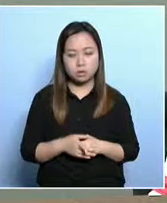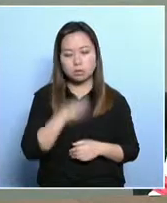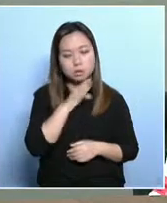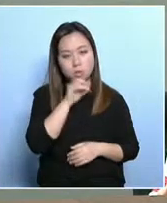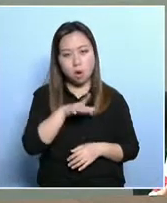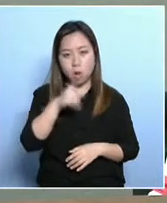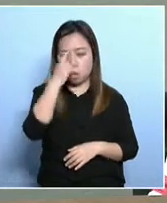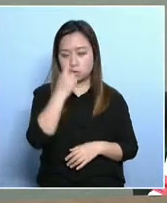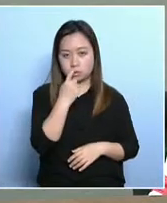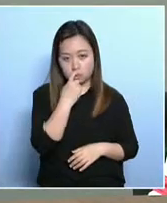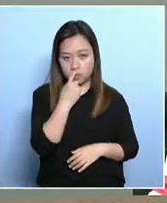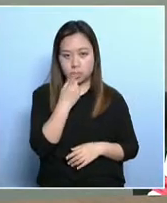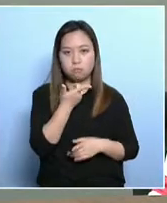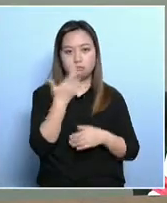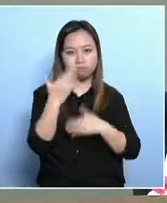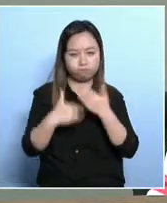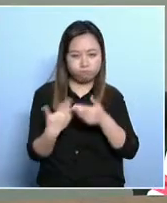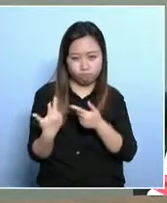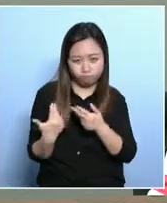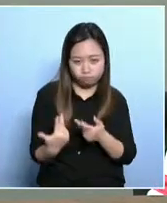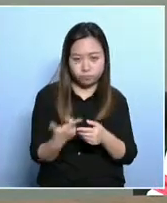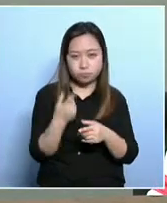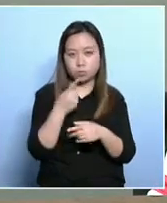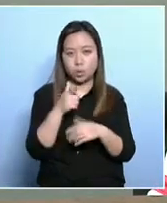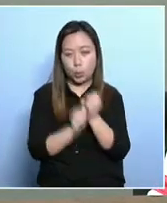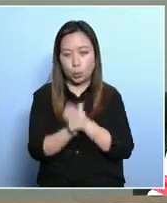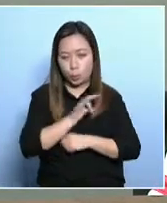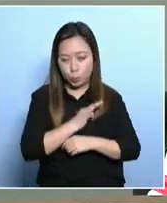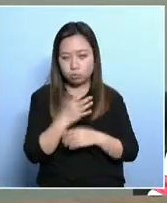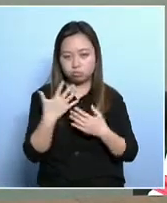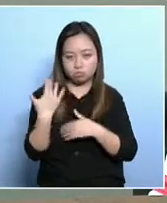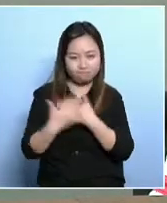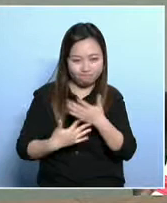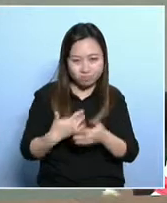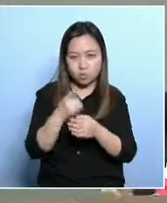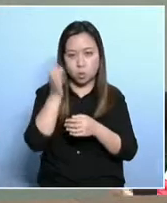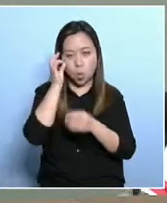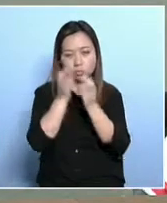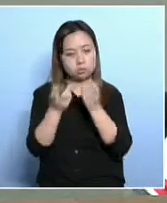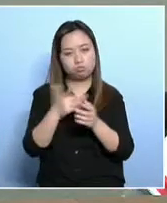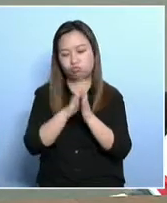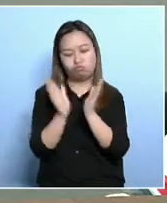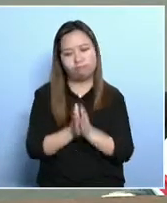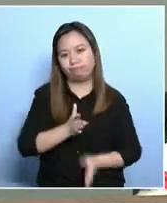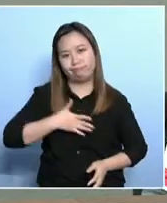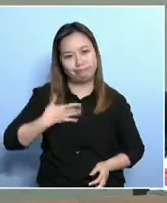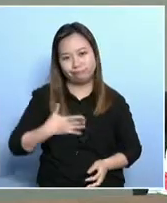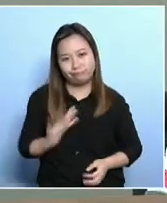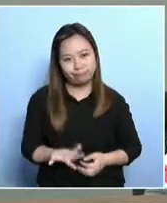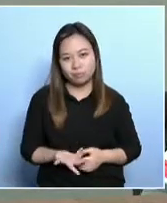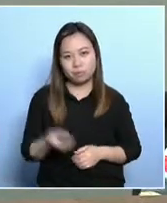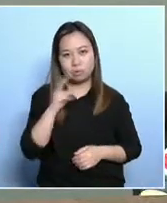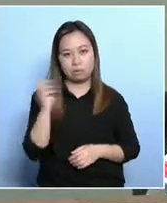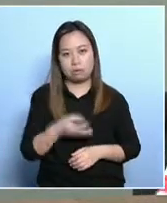without an indicator, you can't really alleviate the poor. Now, under CY